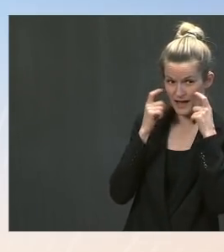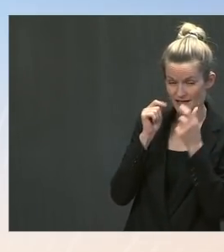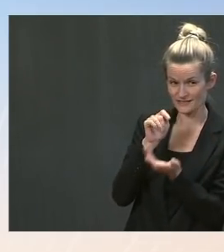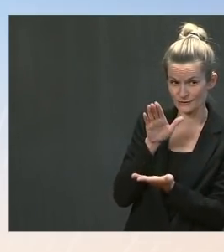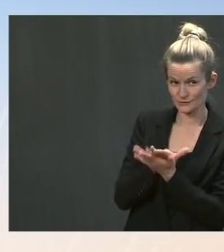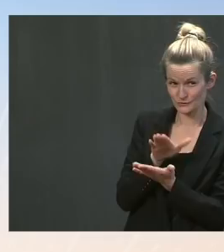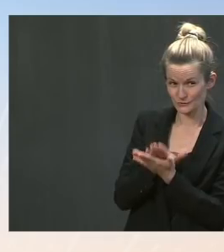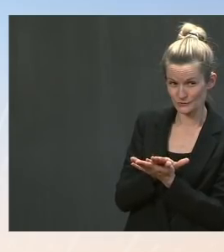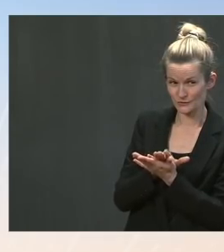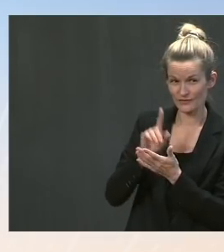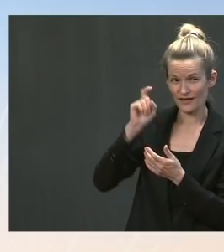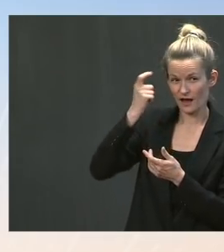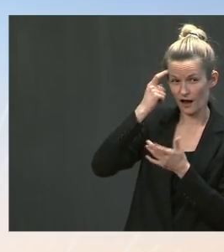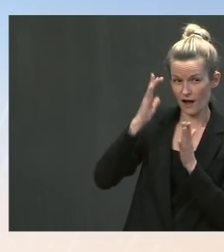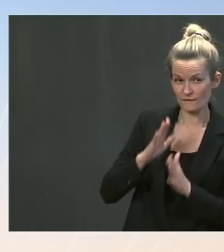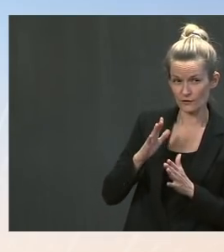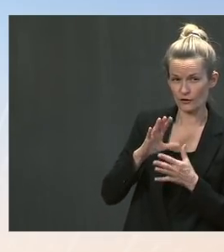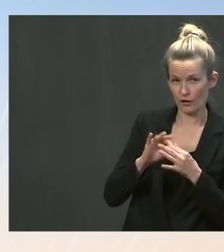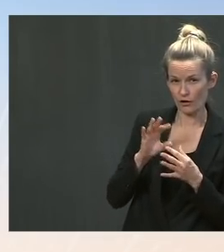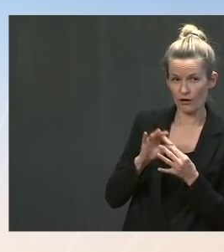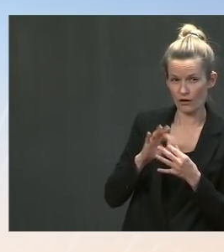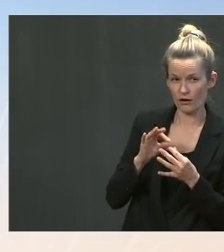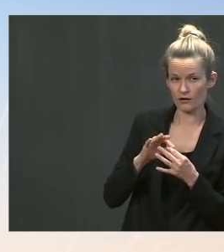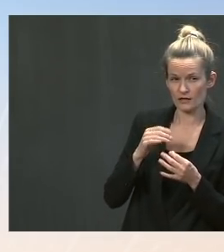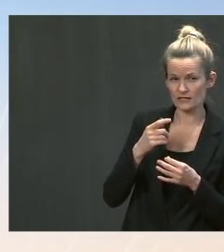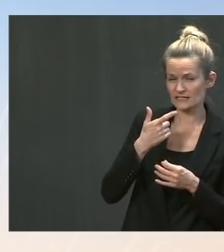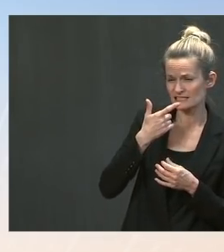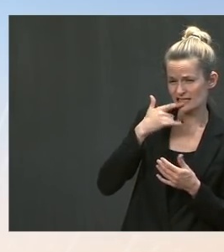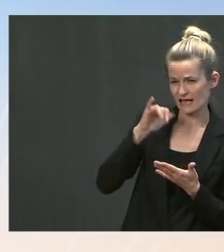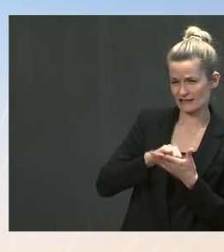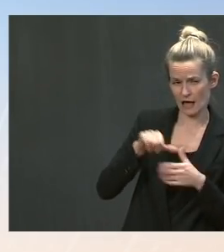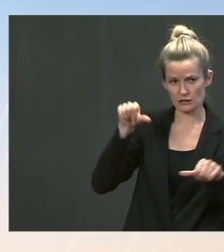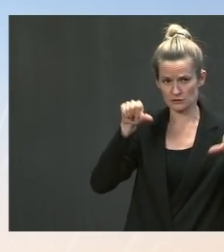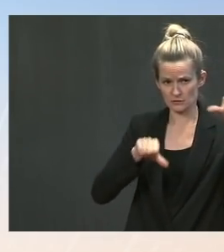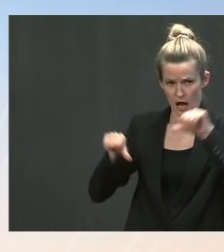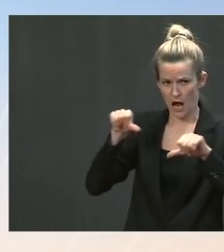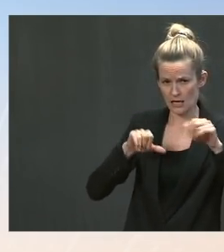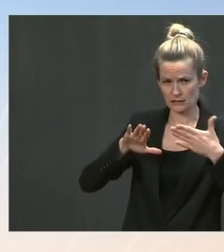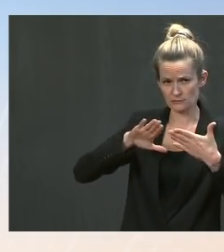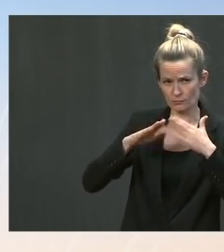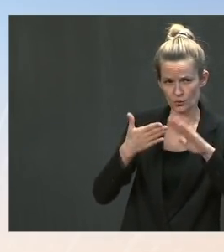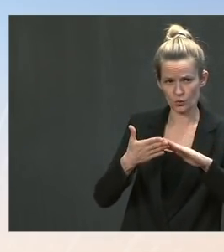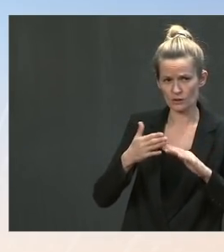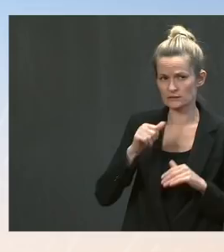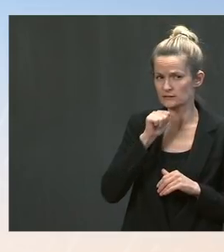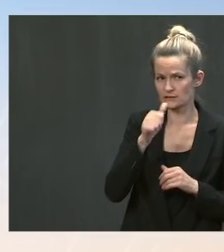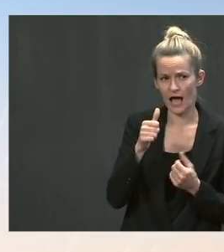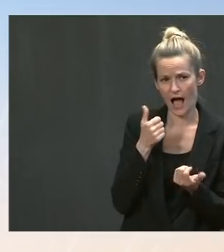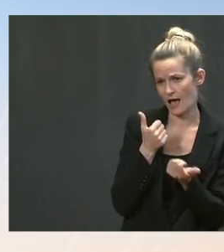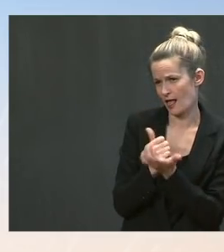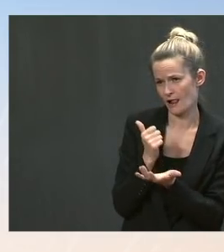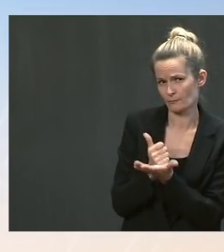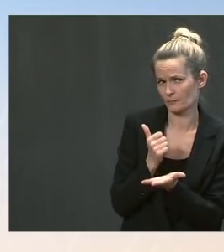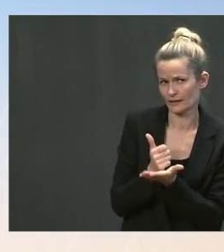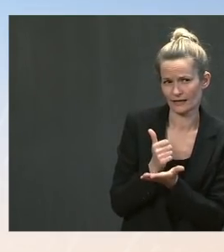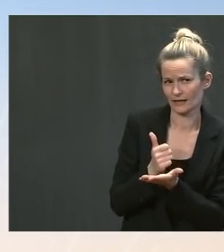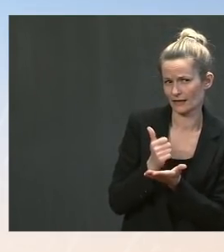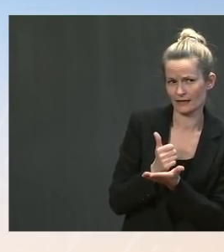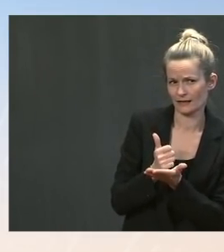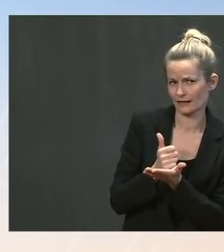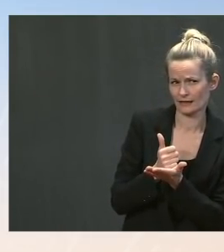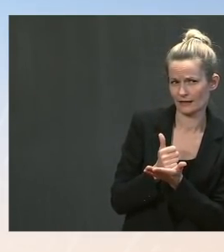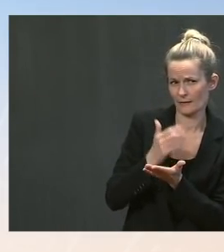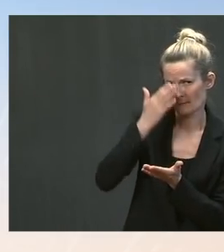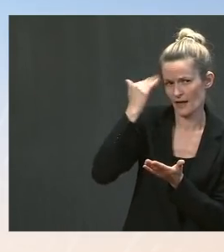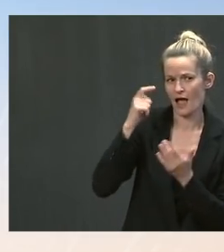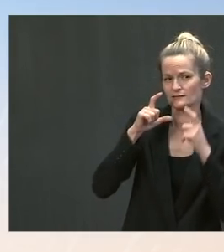the scientific community has been doing a disservice to the public on face coverings. He said that cloth masks like these have very limited impact